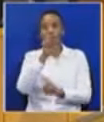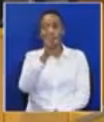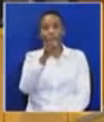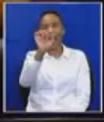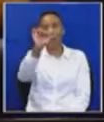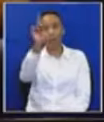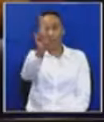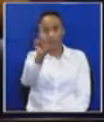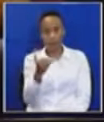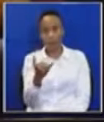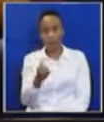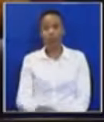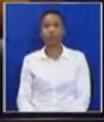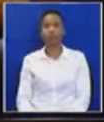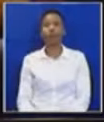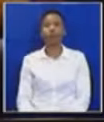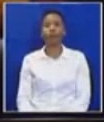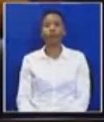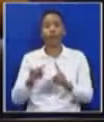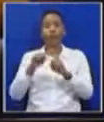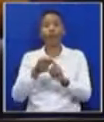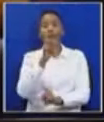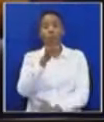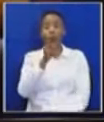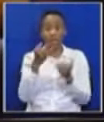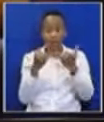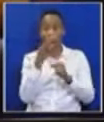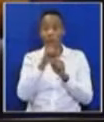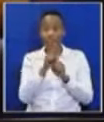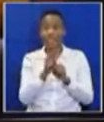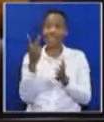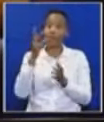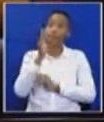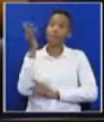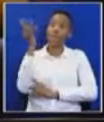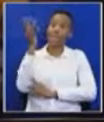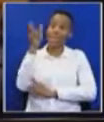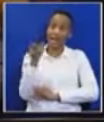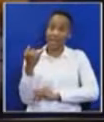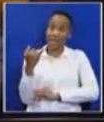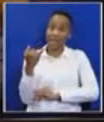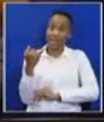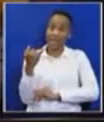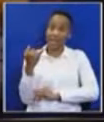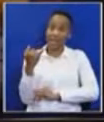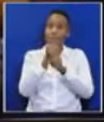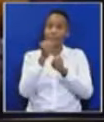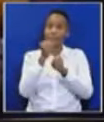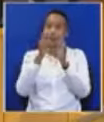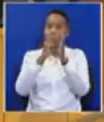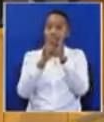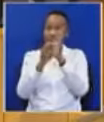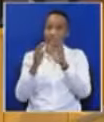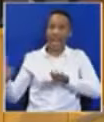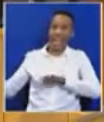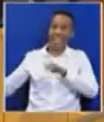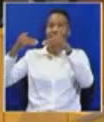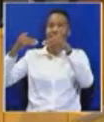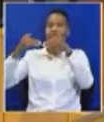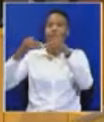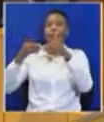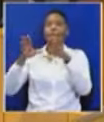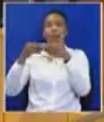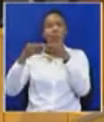of order is the speaker on the podium, you have made a ruling, the member there.